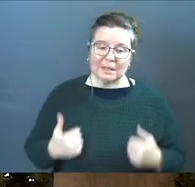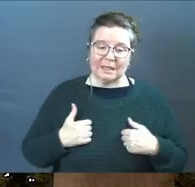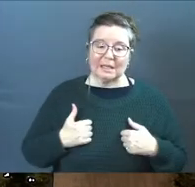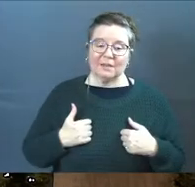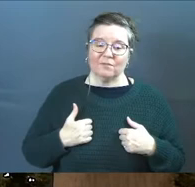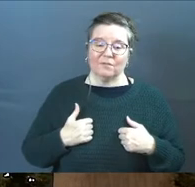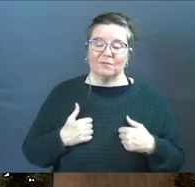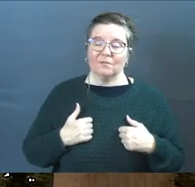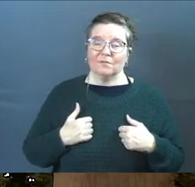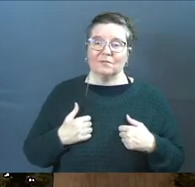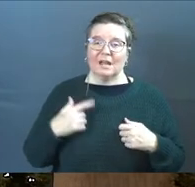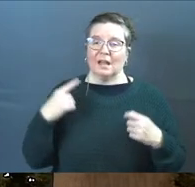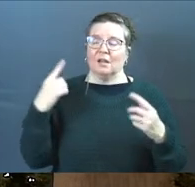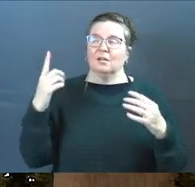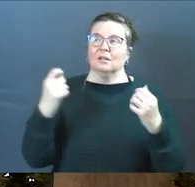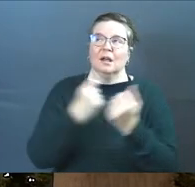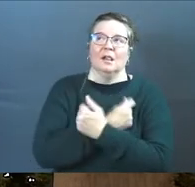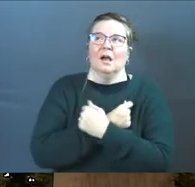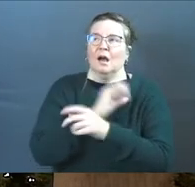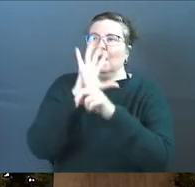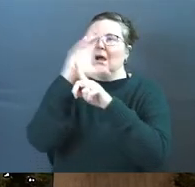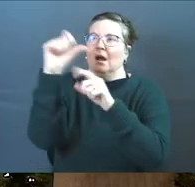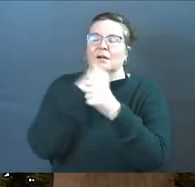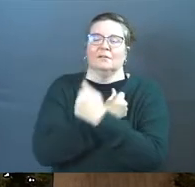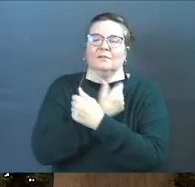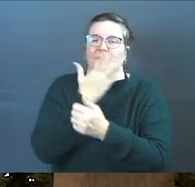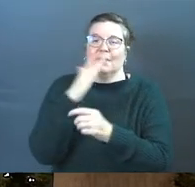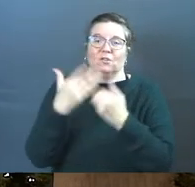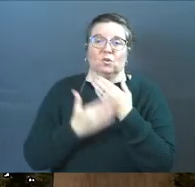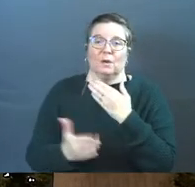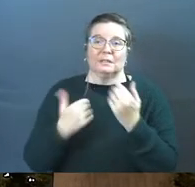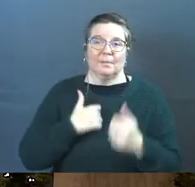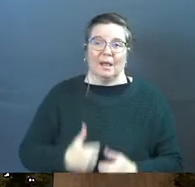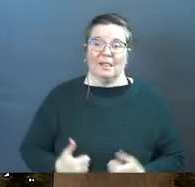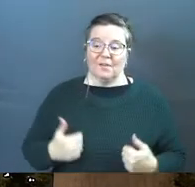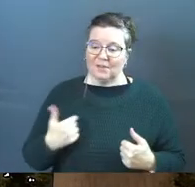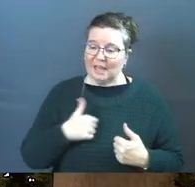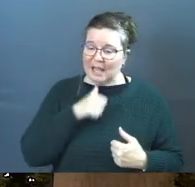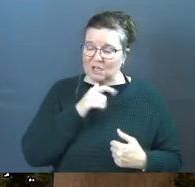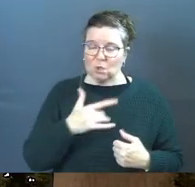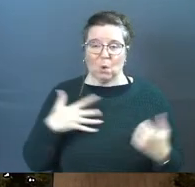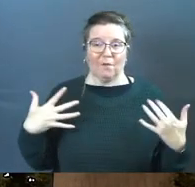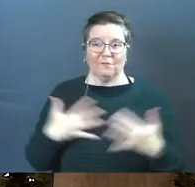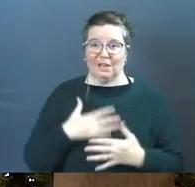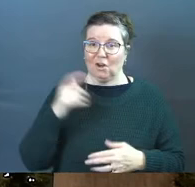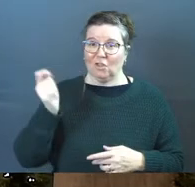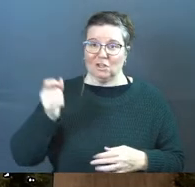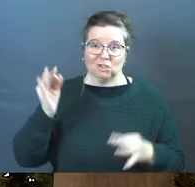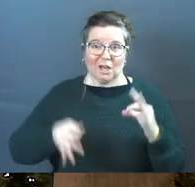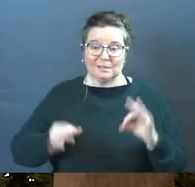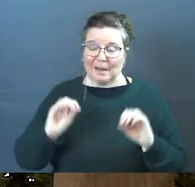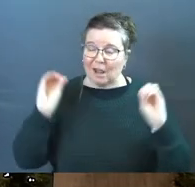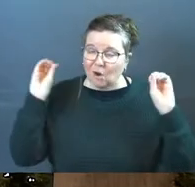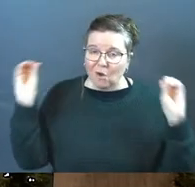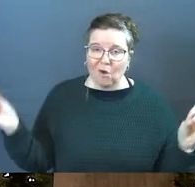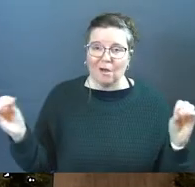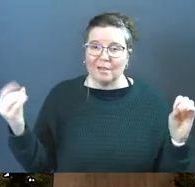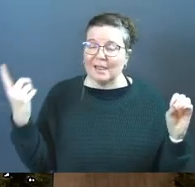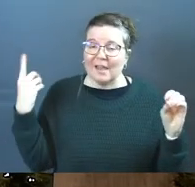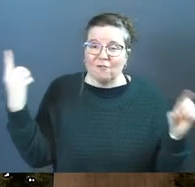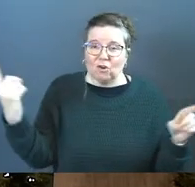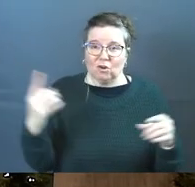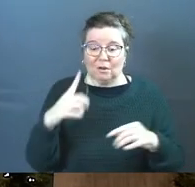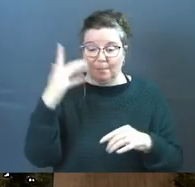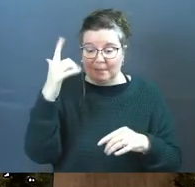in the reckless love of God for the rest of my life and I don't fear the judgment at all ever